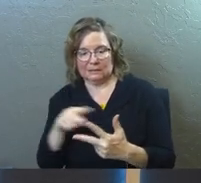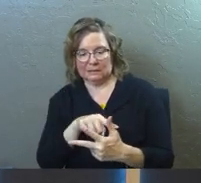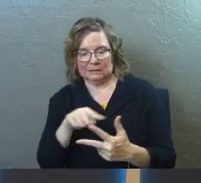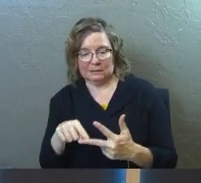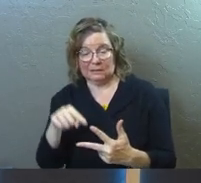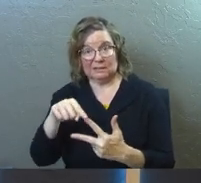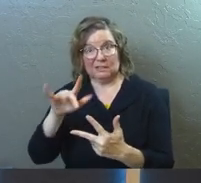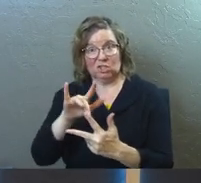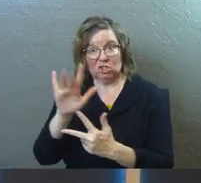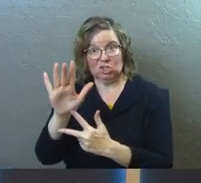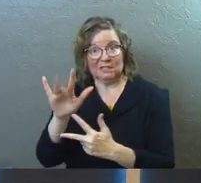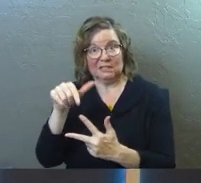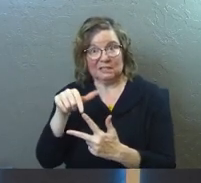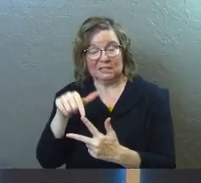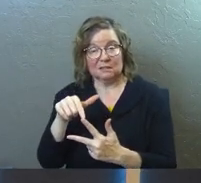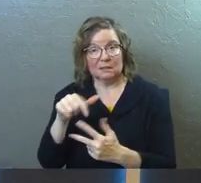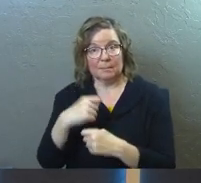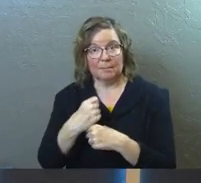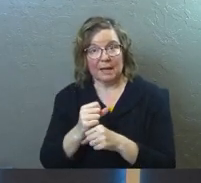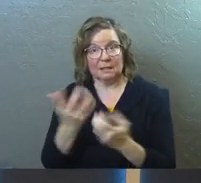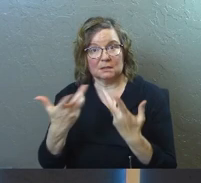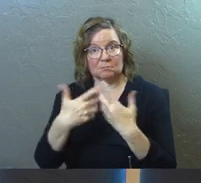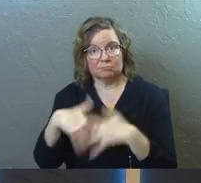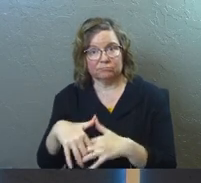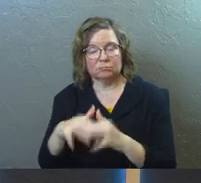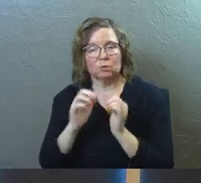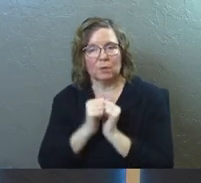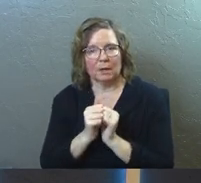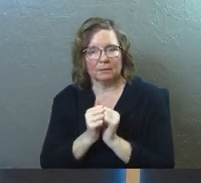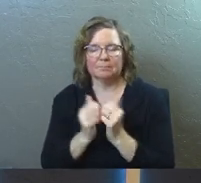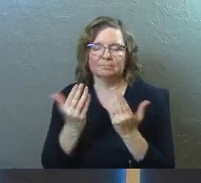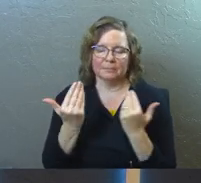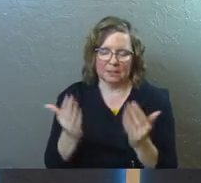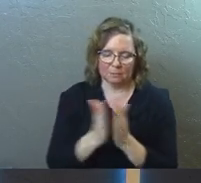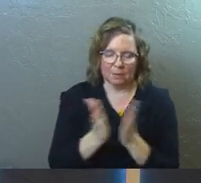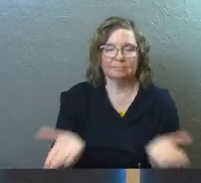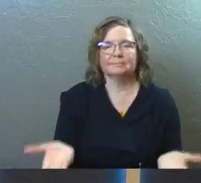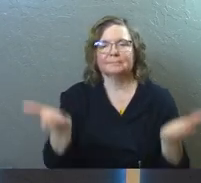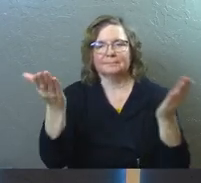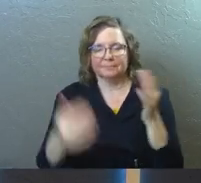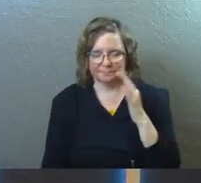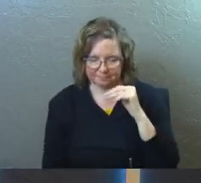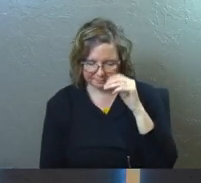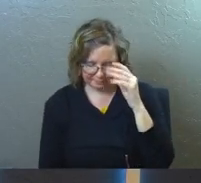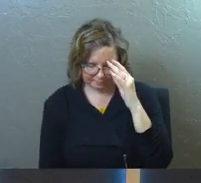makes it all work together. Okay, let's pray. Would you guys stand?